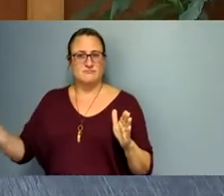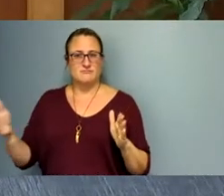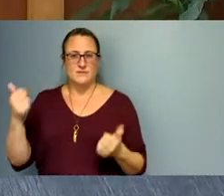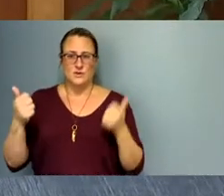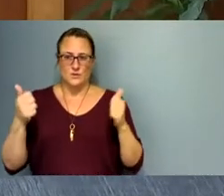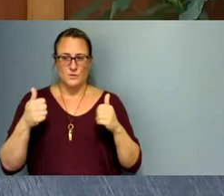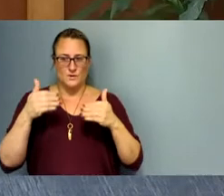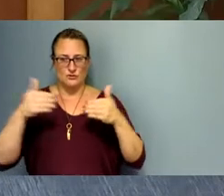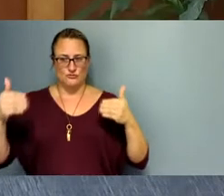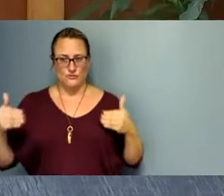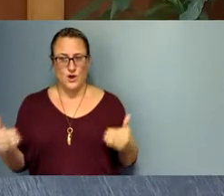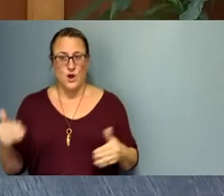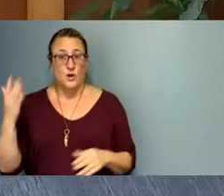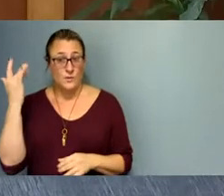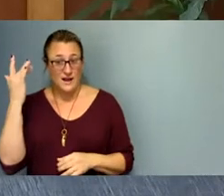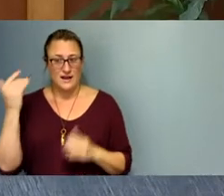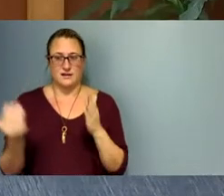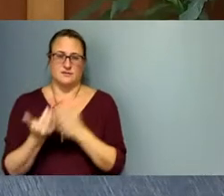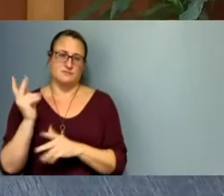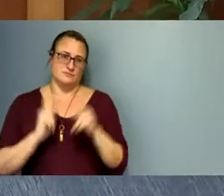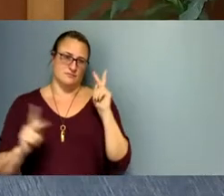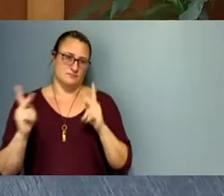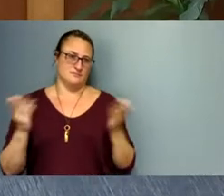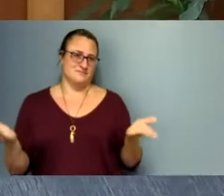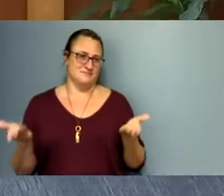because you'll notice there are new faces here today.